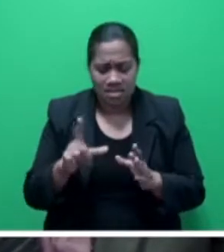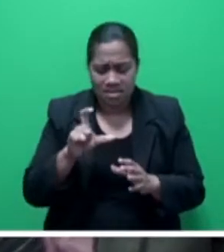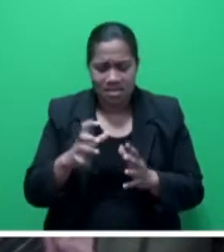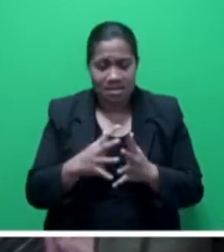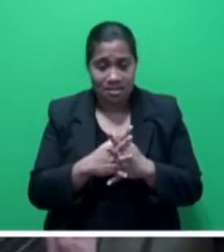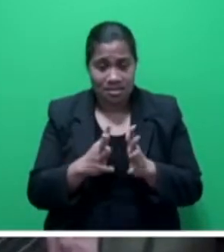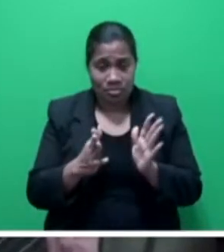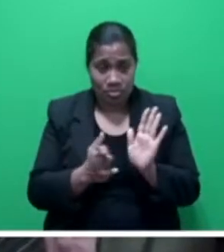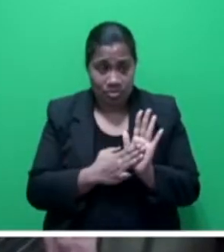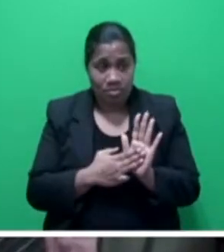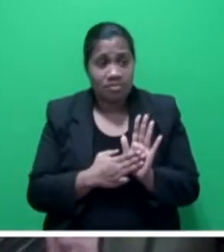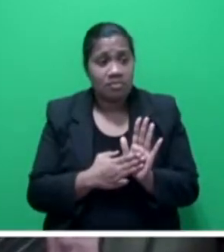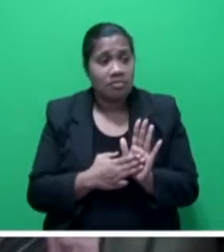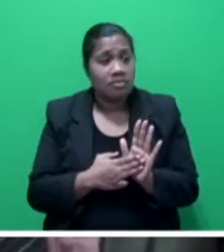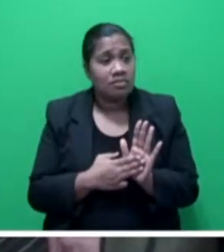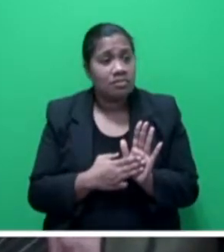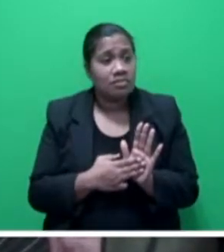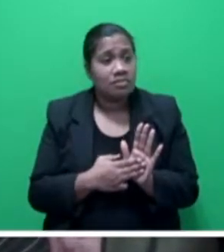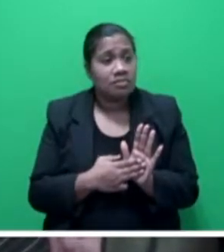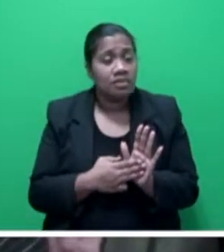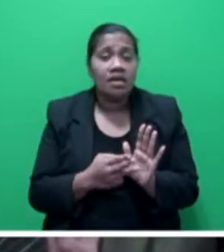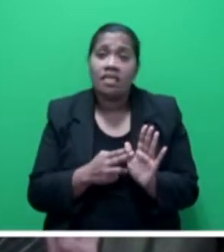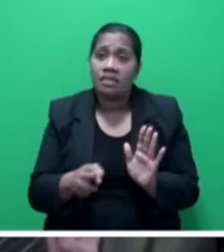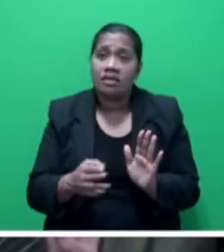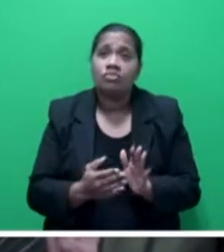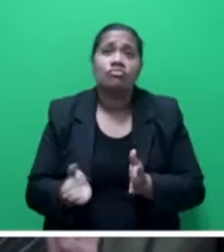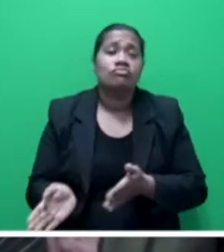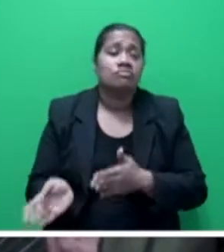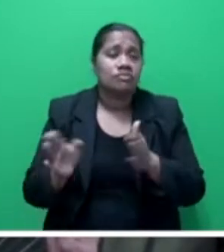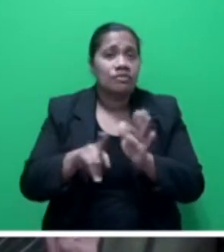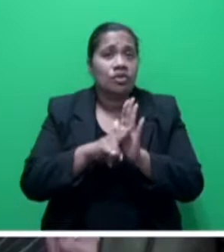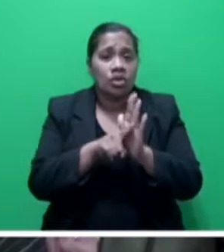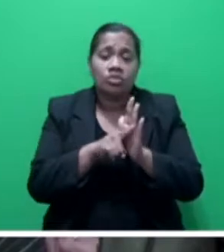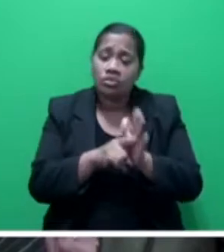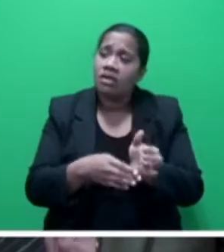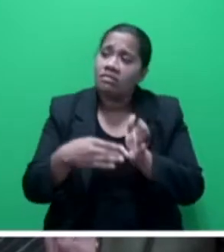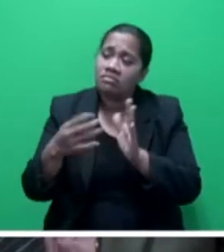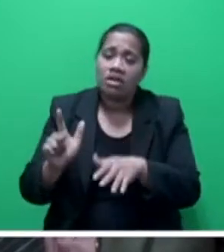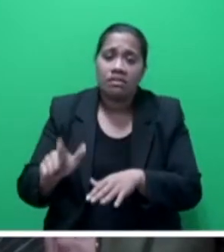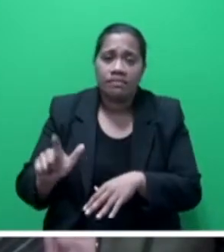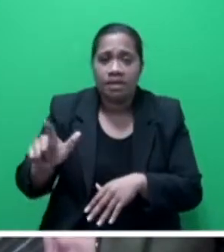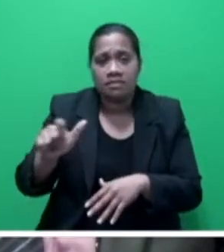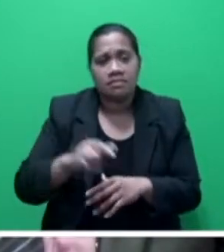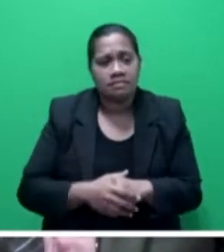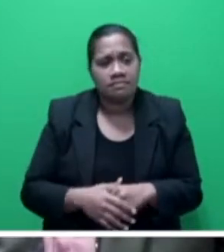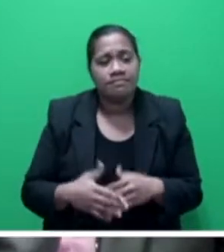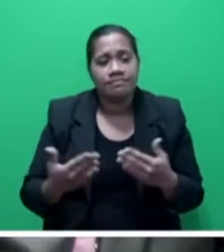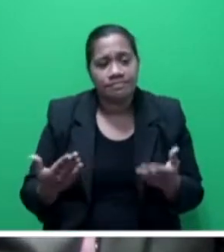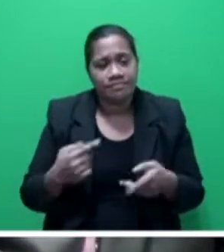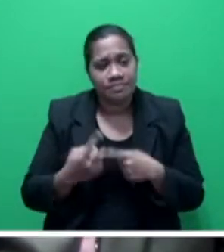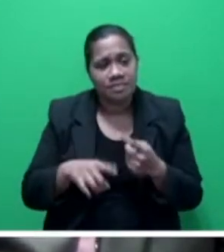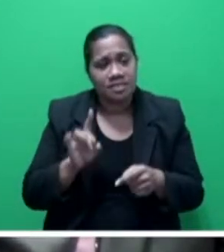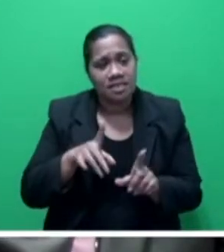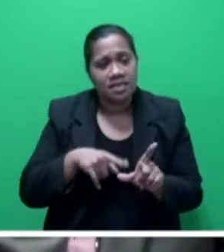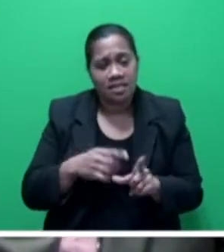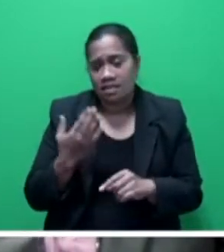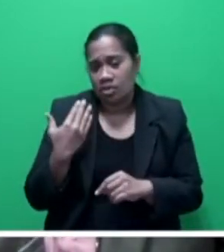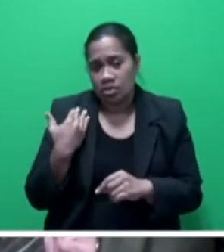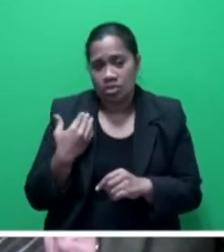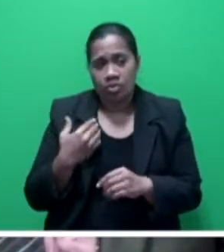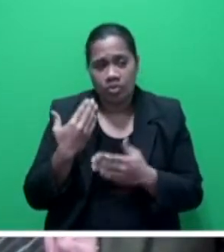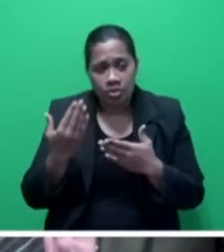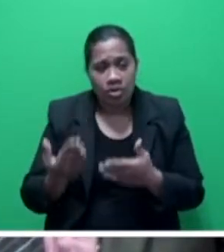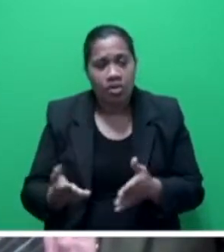obviously then on to Lothok and Lombasa. And I'm also pleased to say that initially, about 10 years ago, when Honorable Dr.